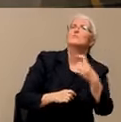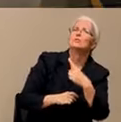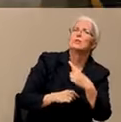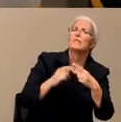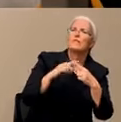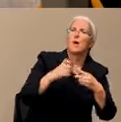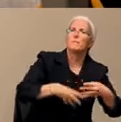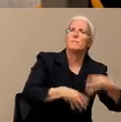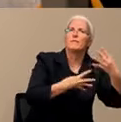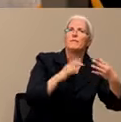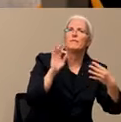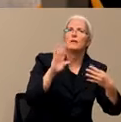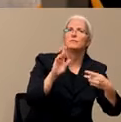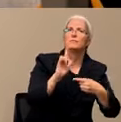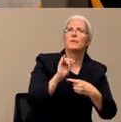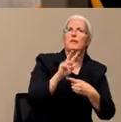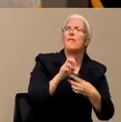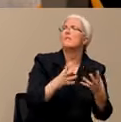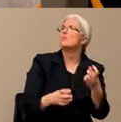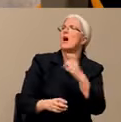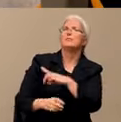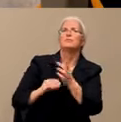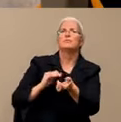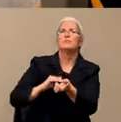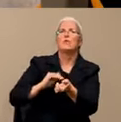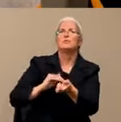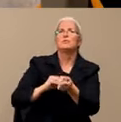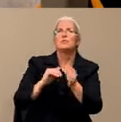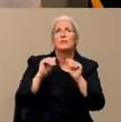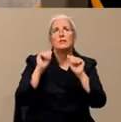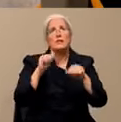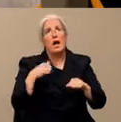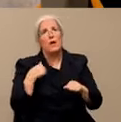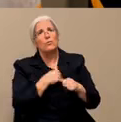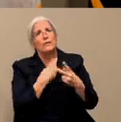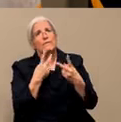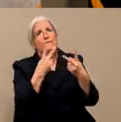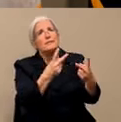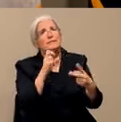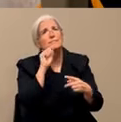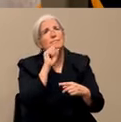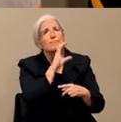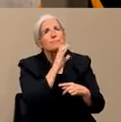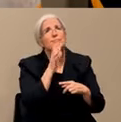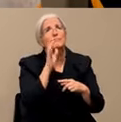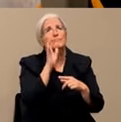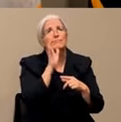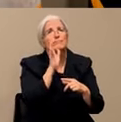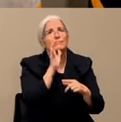This is for Dr. V. Dr. V, can we visit our elderly parents or should we stay away?